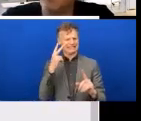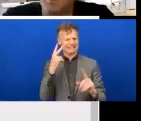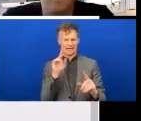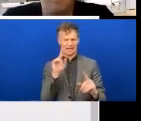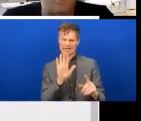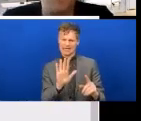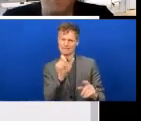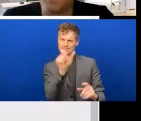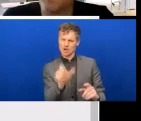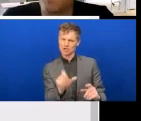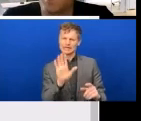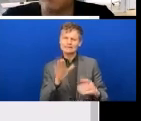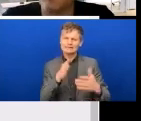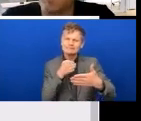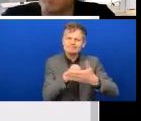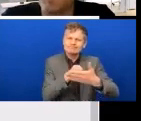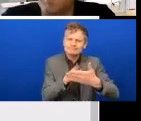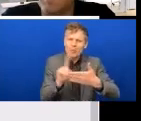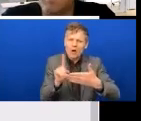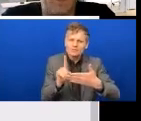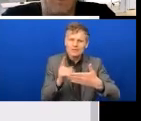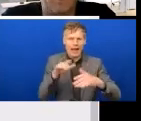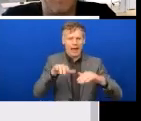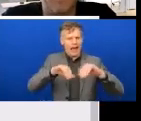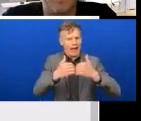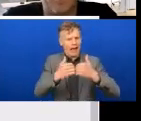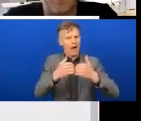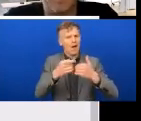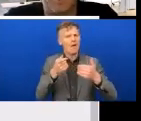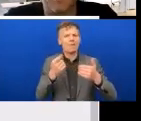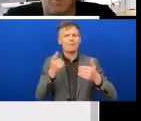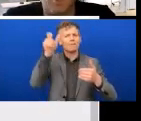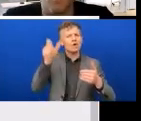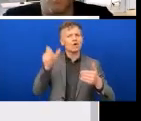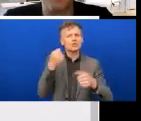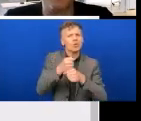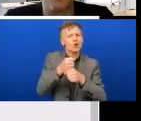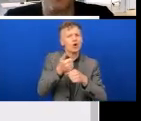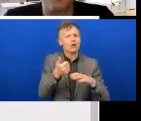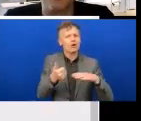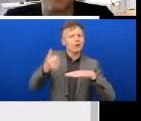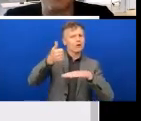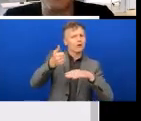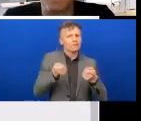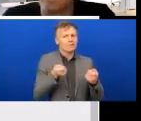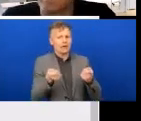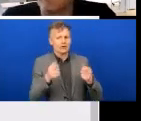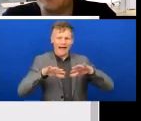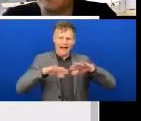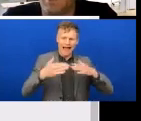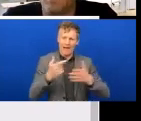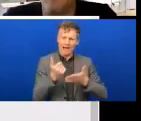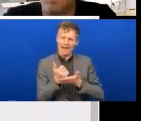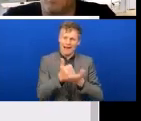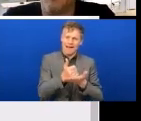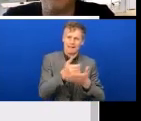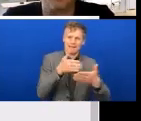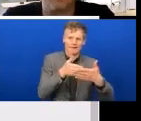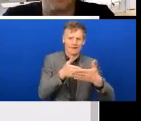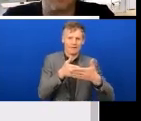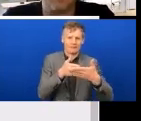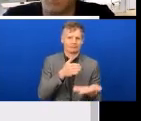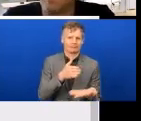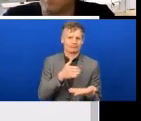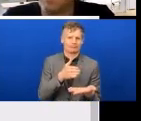individual and where it's required to remove barriers for that individual as well. So whilst it's important to have an understanding of